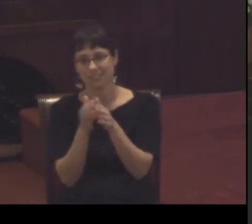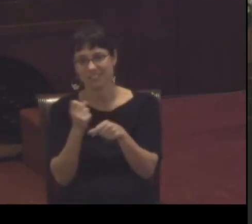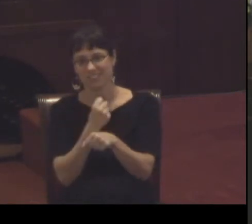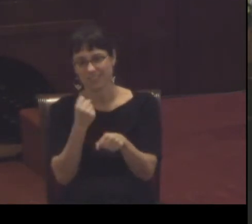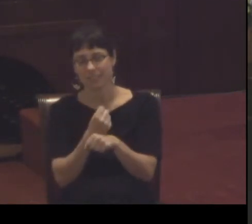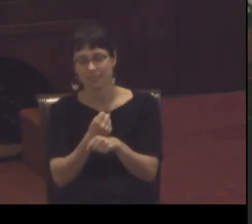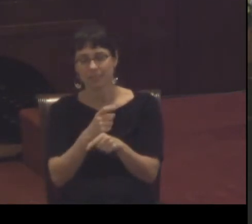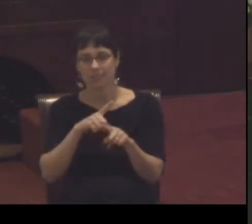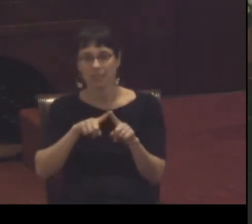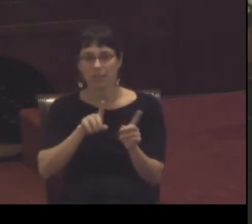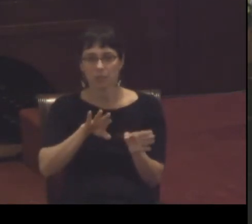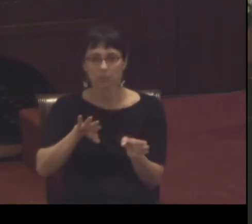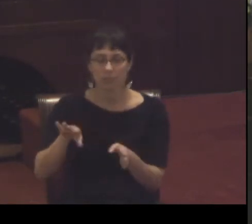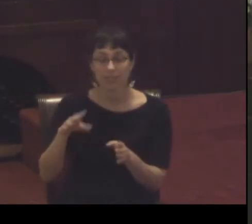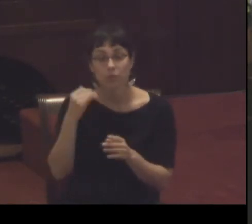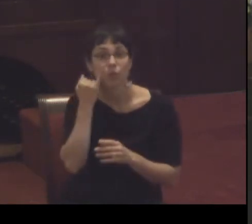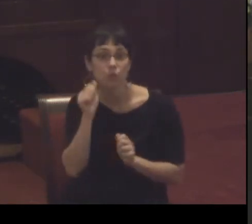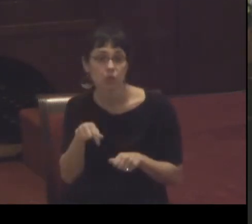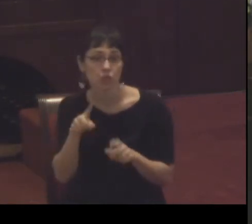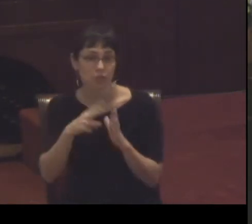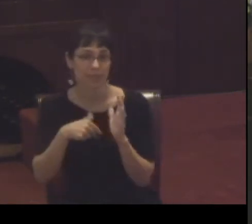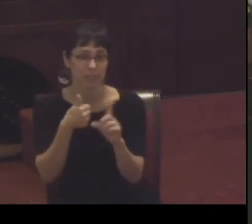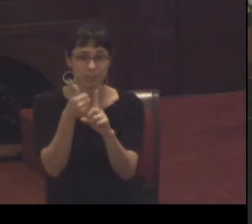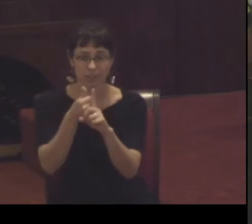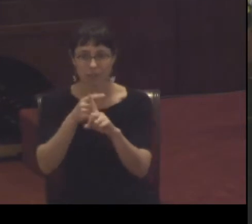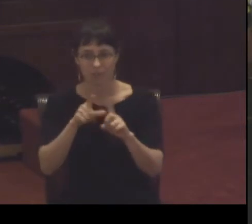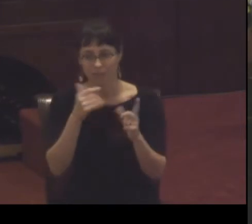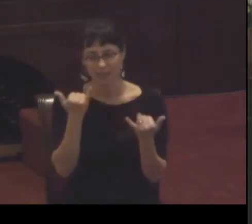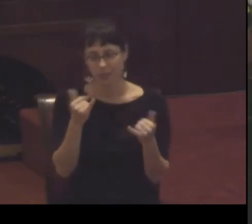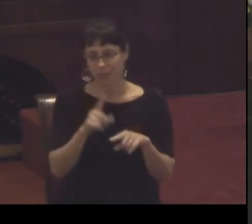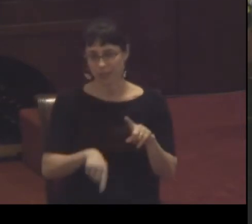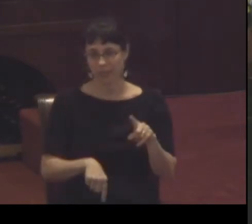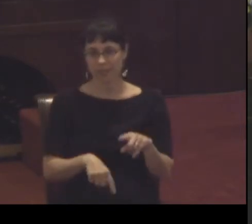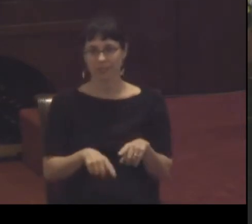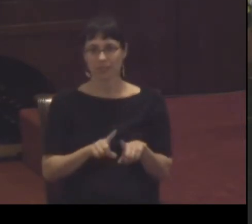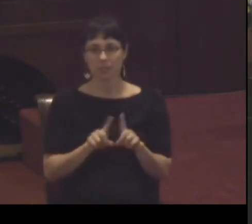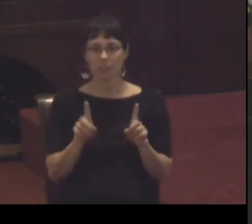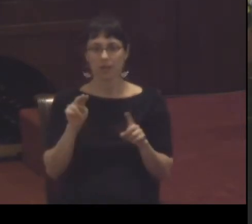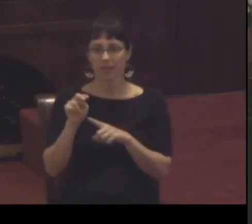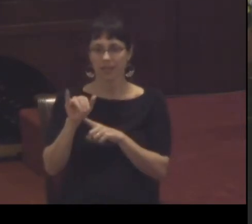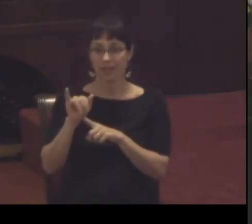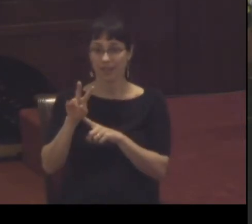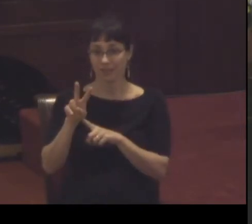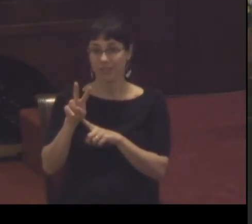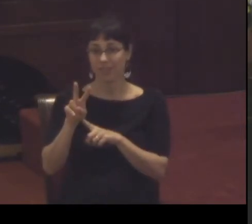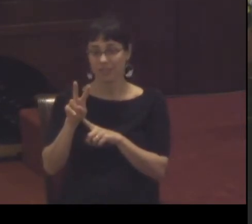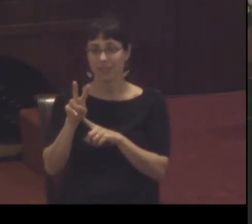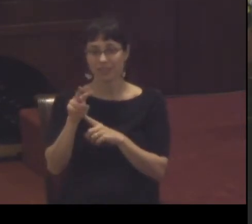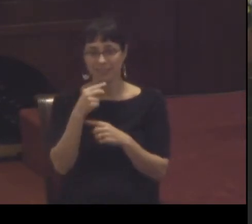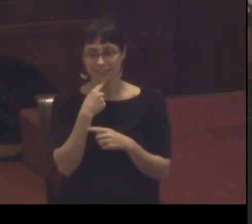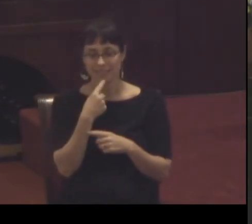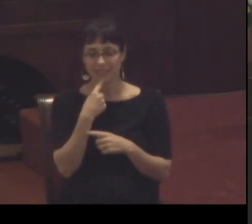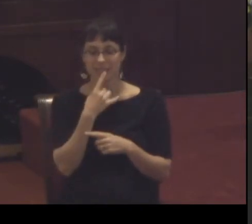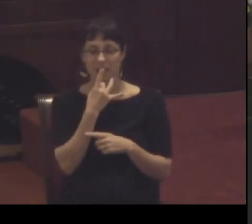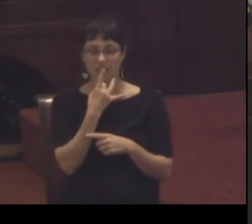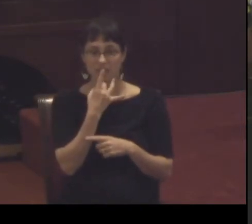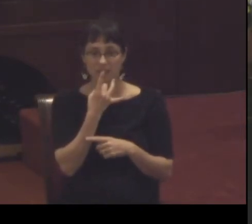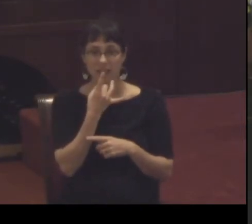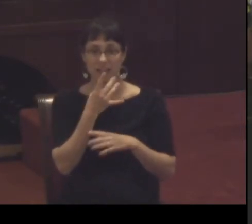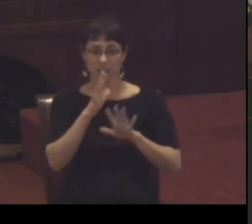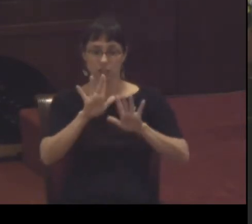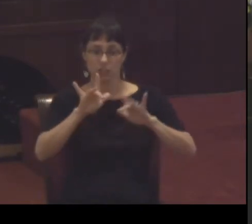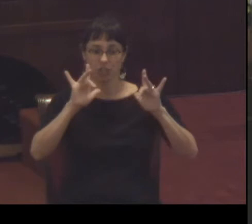the newer version of the NIV which is what we read this evening says the light shines in the darkness but the darkness has not